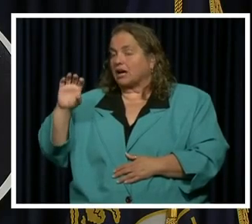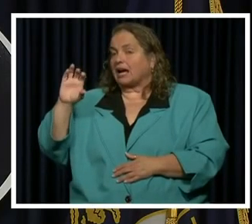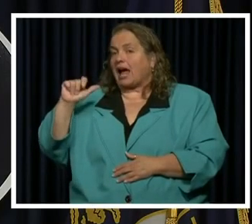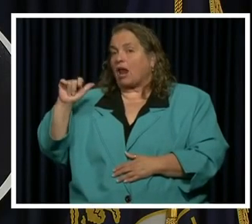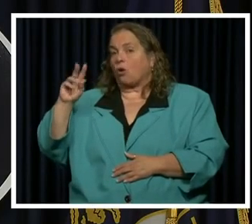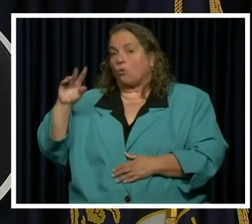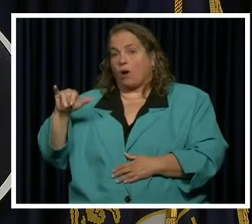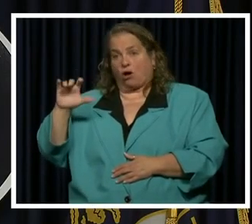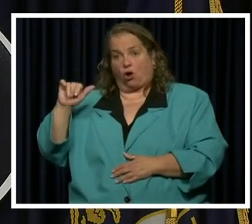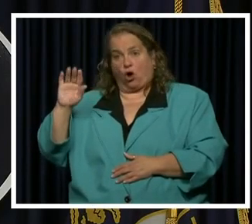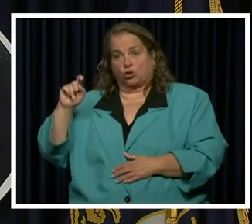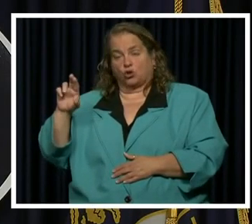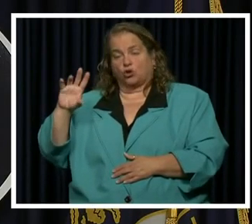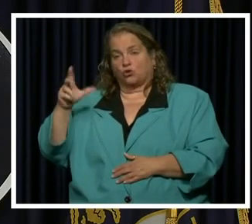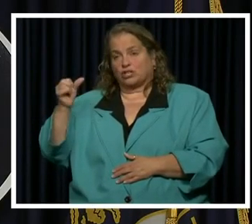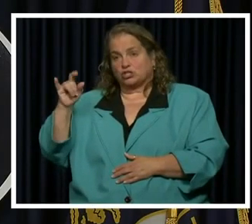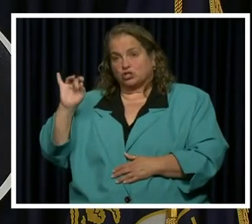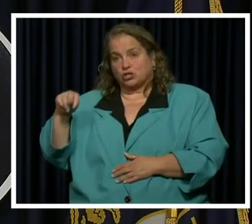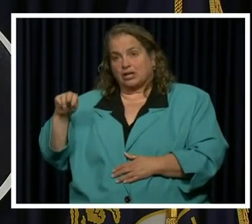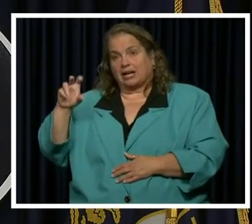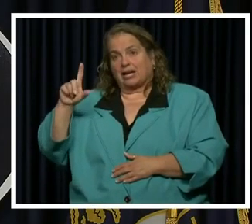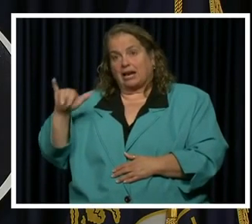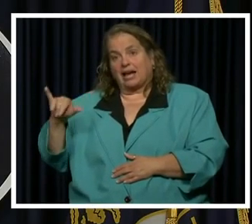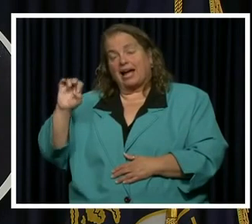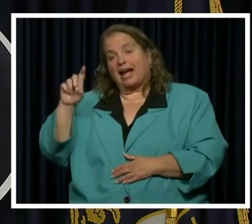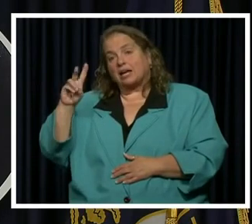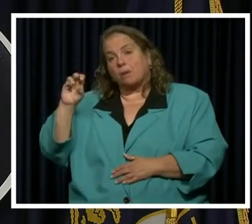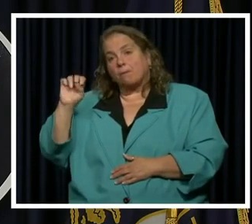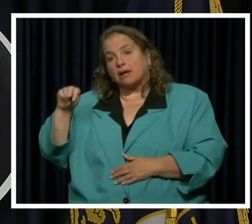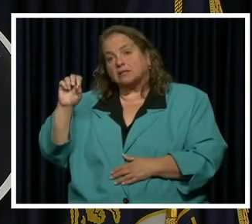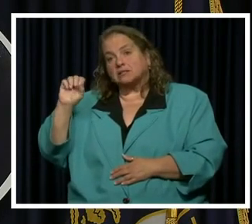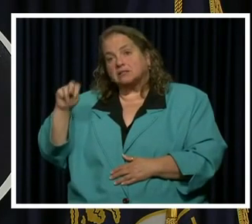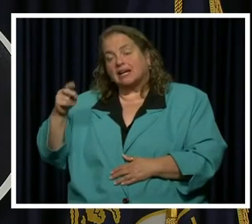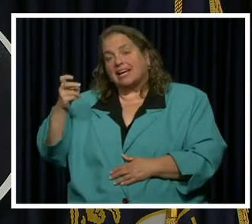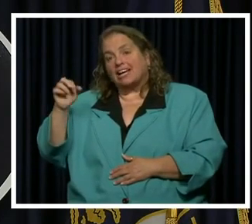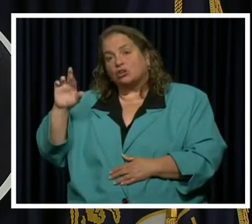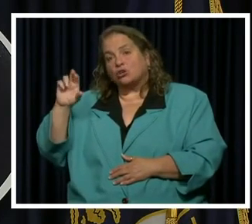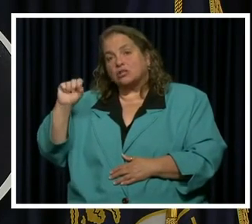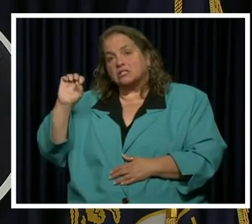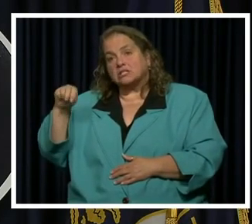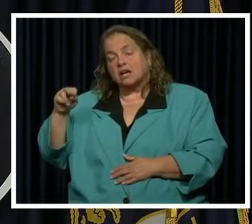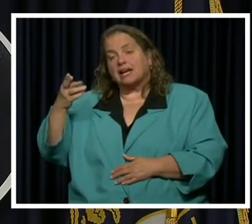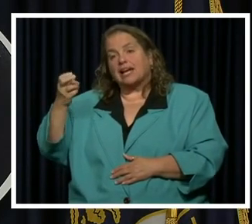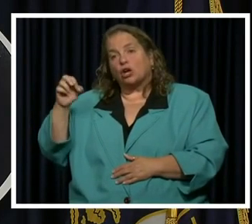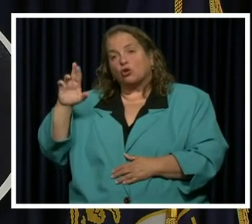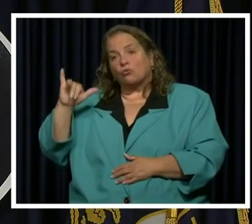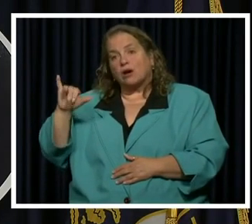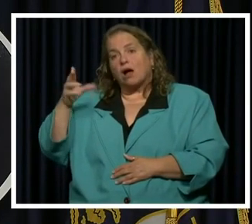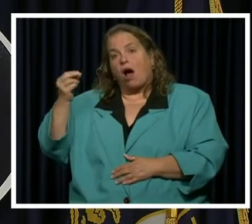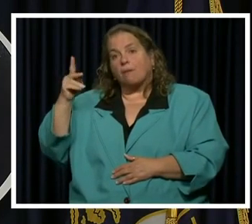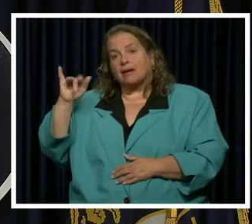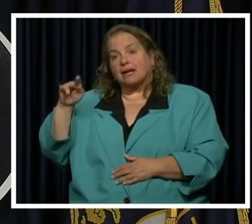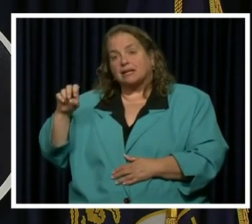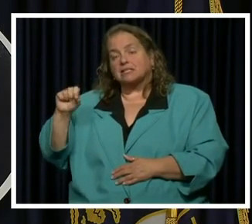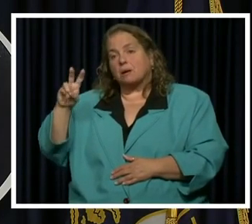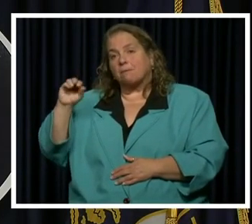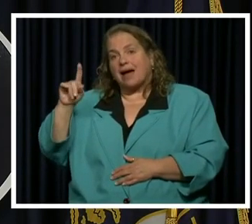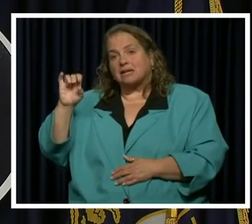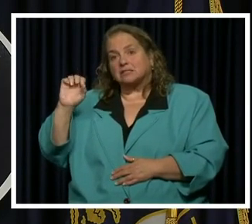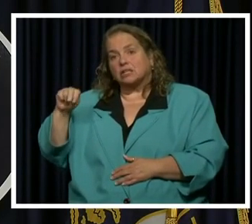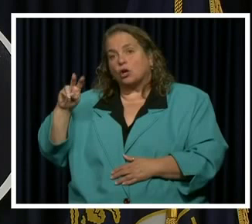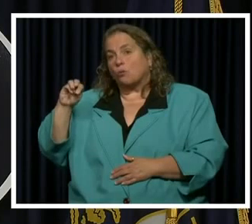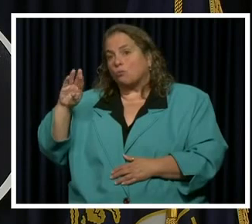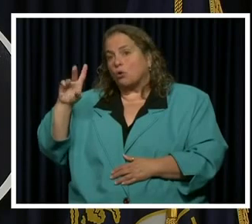Christian Clay Edmondson Henderson Henry Hopkins Madison, Muhlenberg